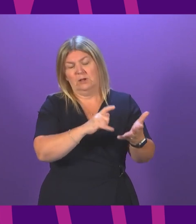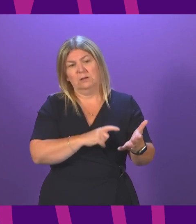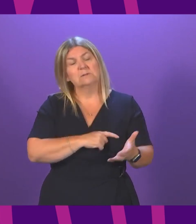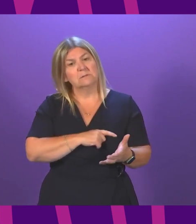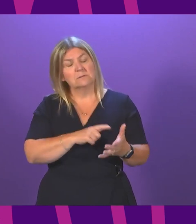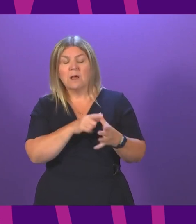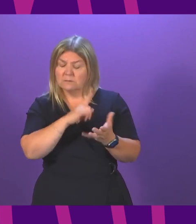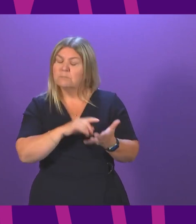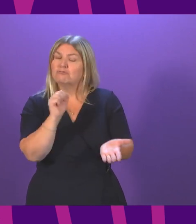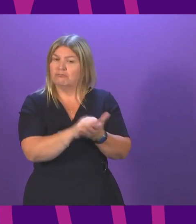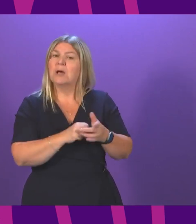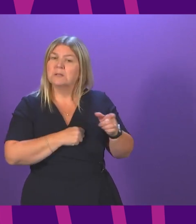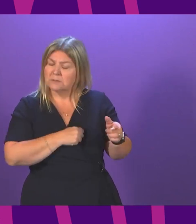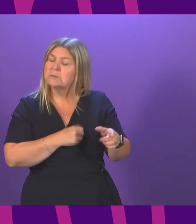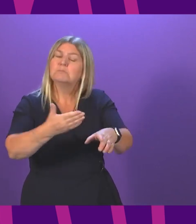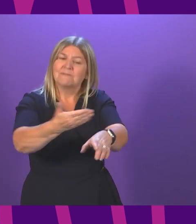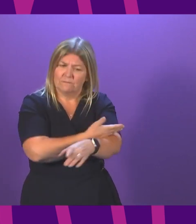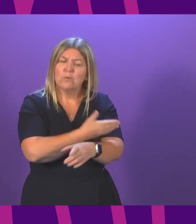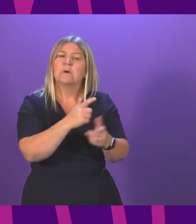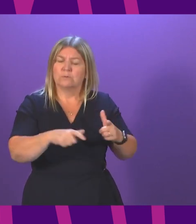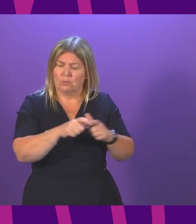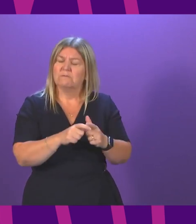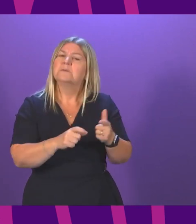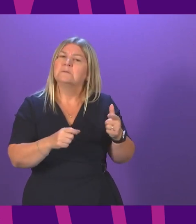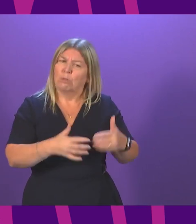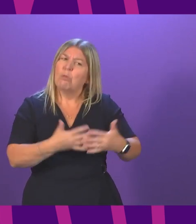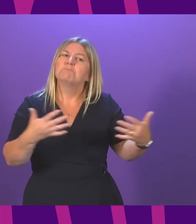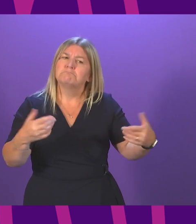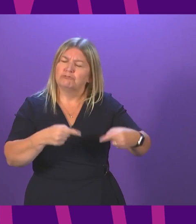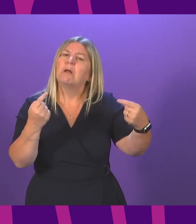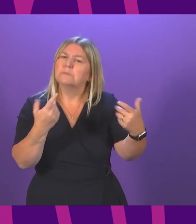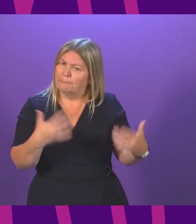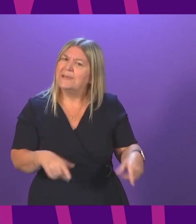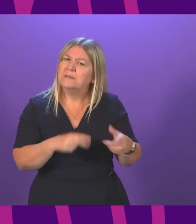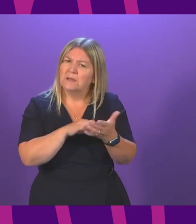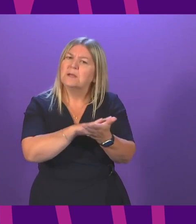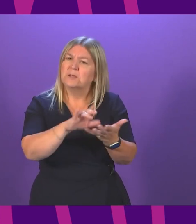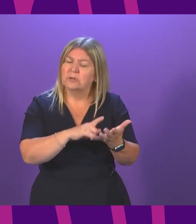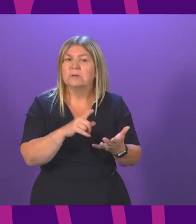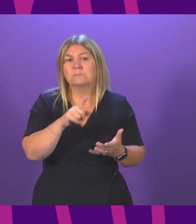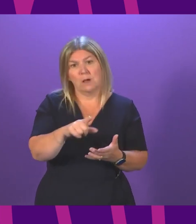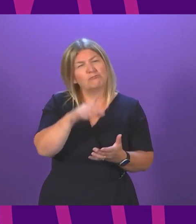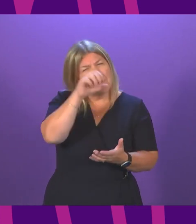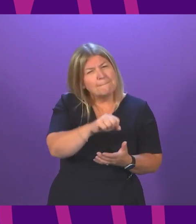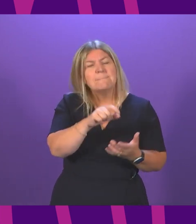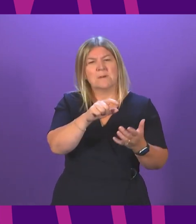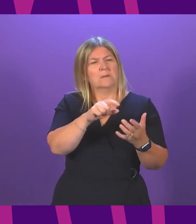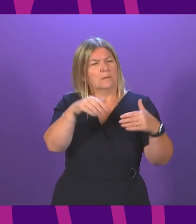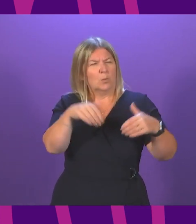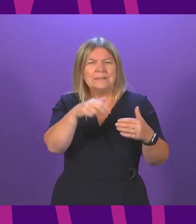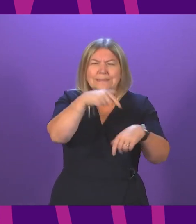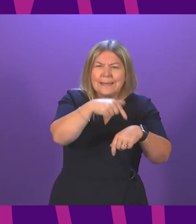in our national health service before COVID. But as we can see from the waiting times improvement plan that was in place there,